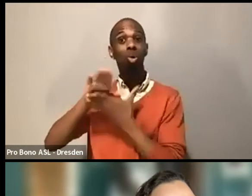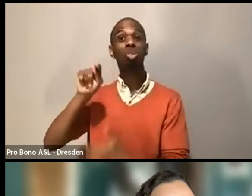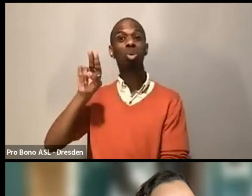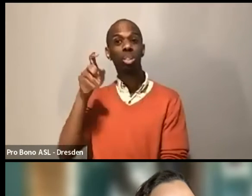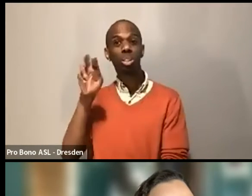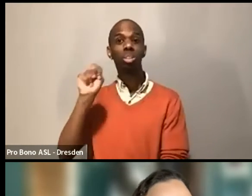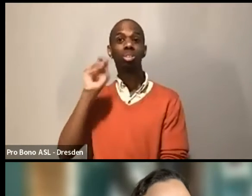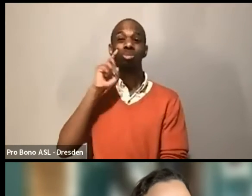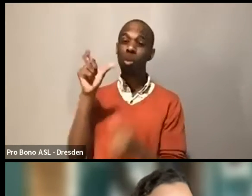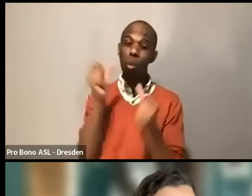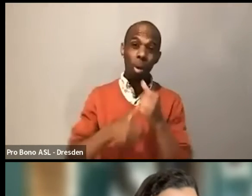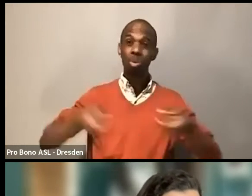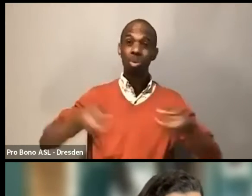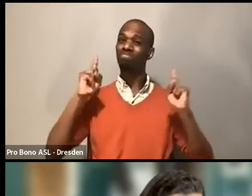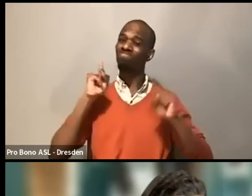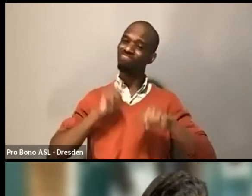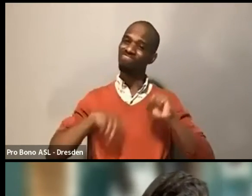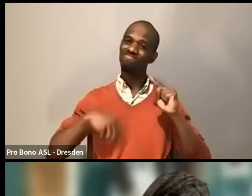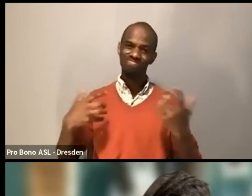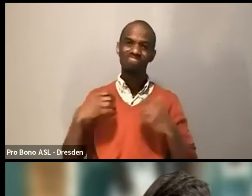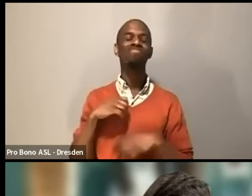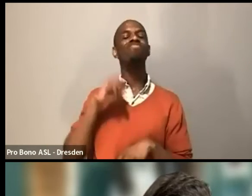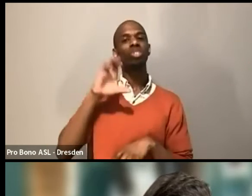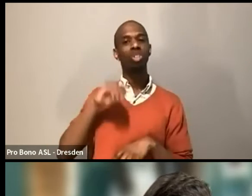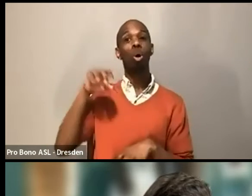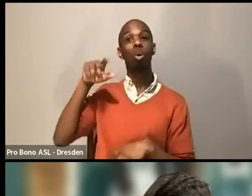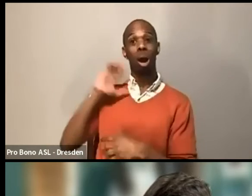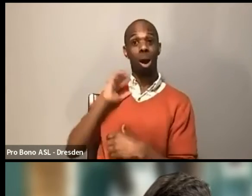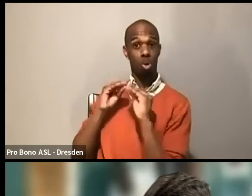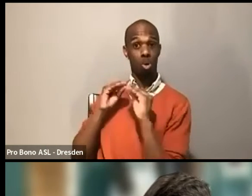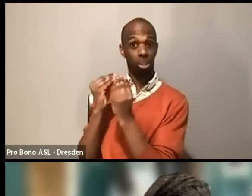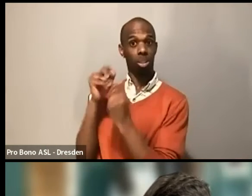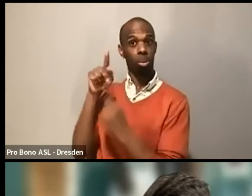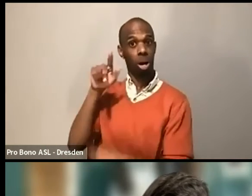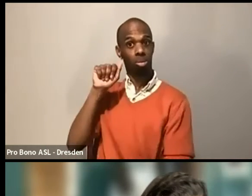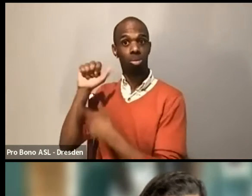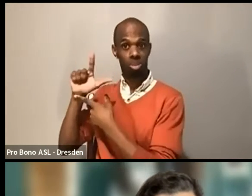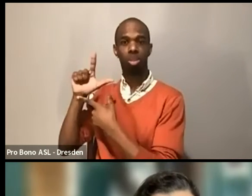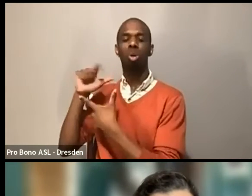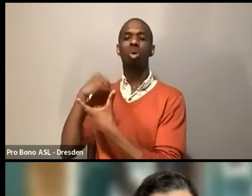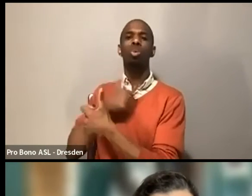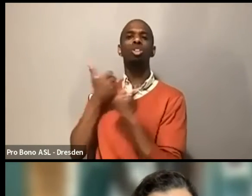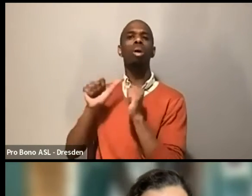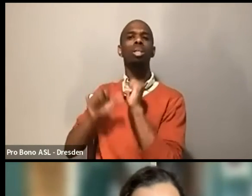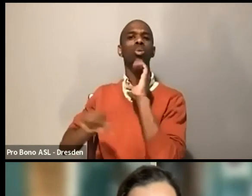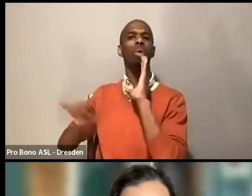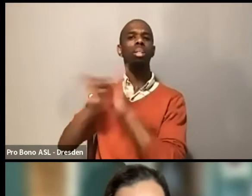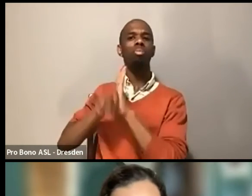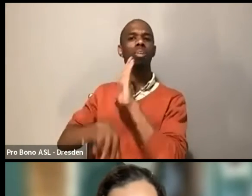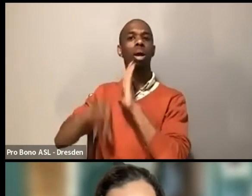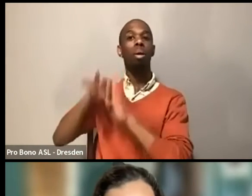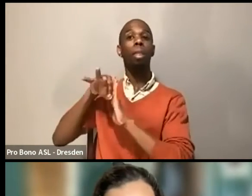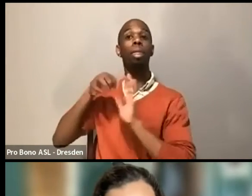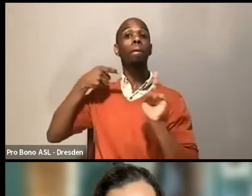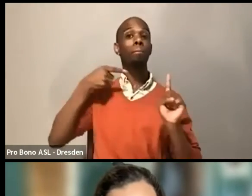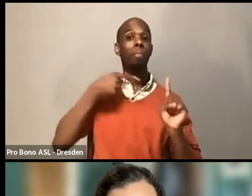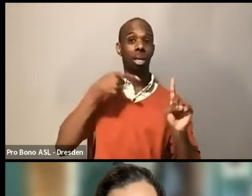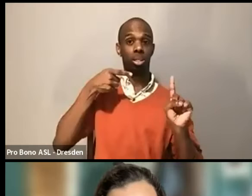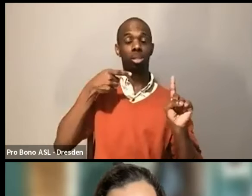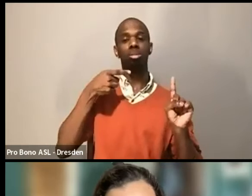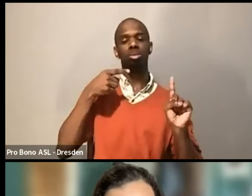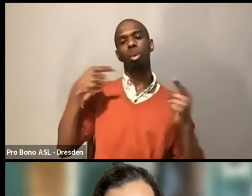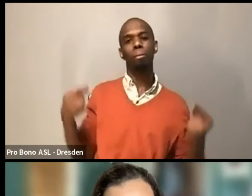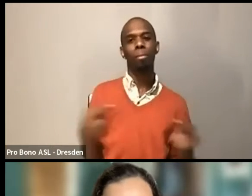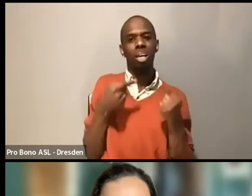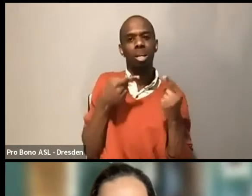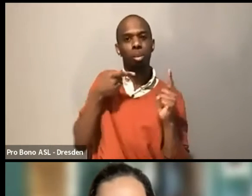to do everything. So what PAL recommends is identifying pain points. Um, pain points are the areas of overlap where